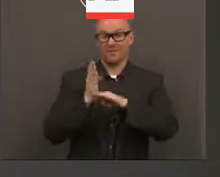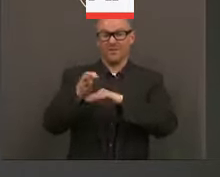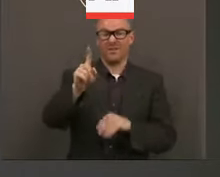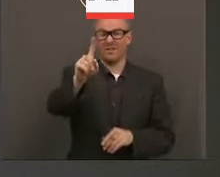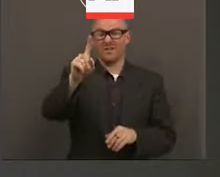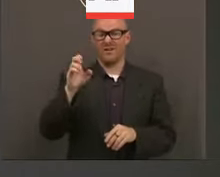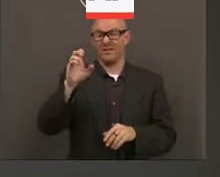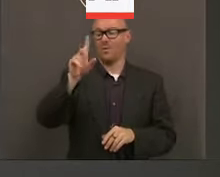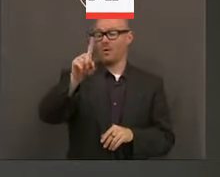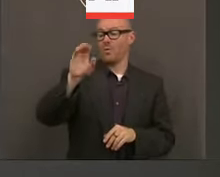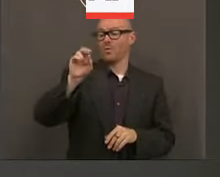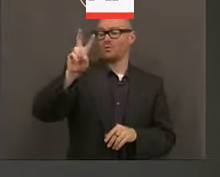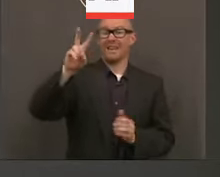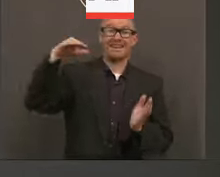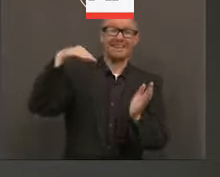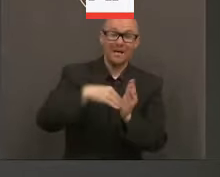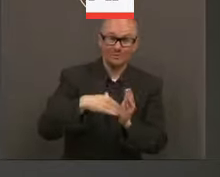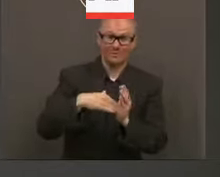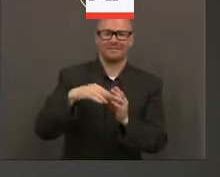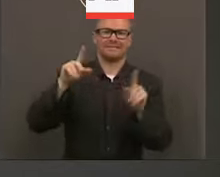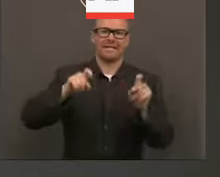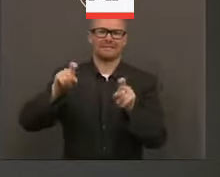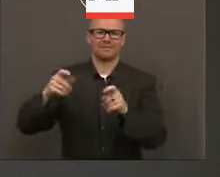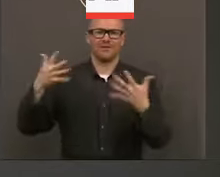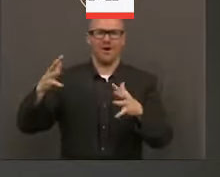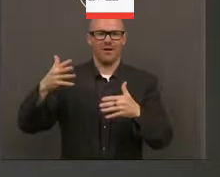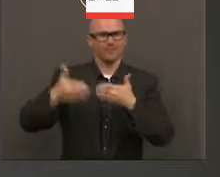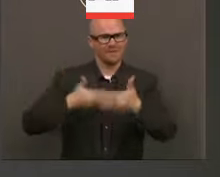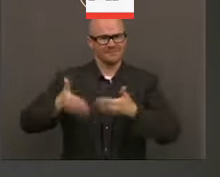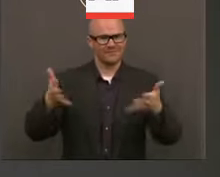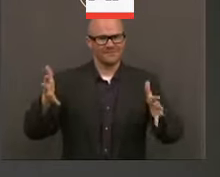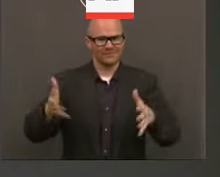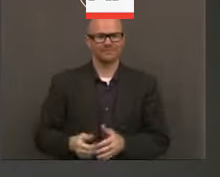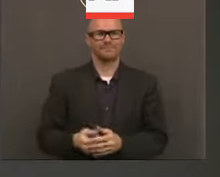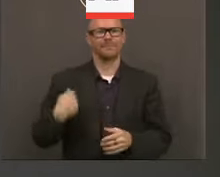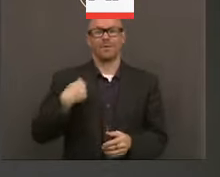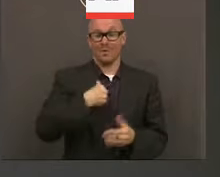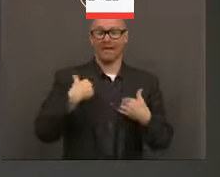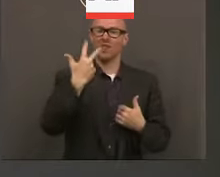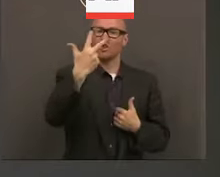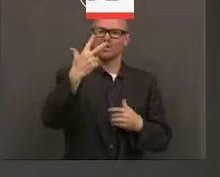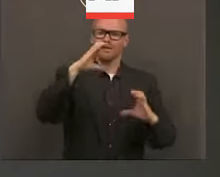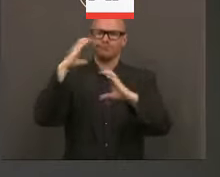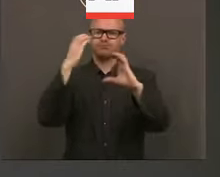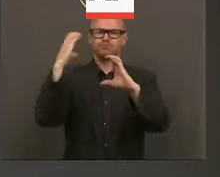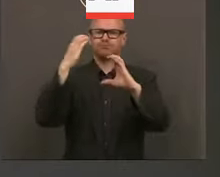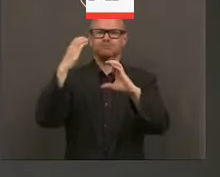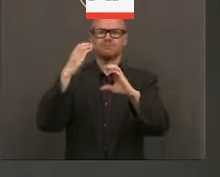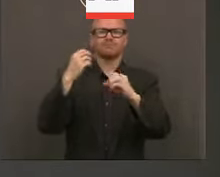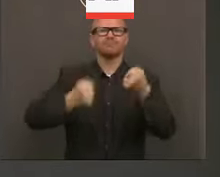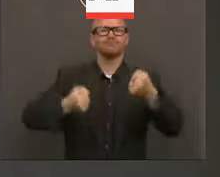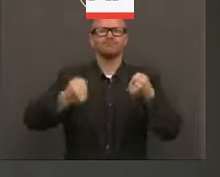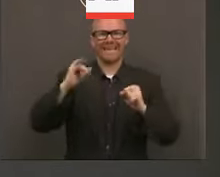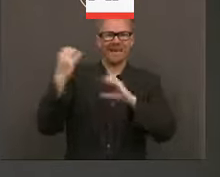maybe more of the latest numbers. We have three mobile test collection sites.